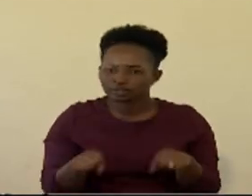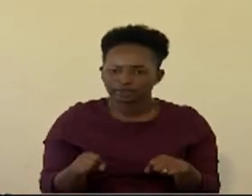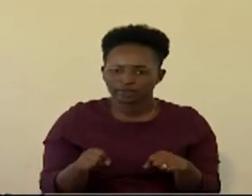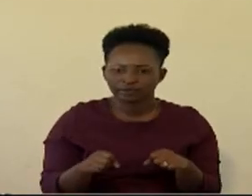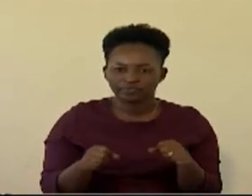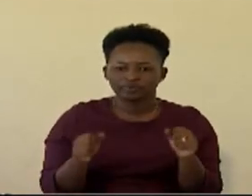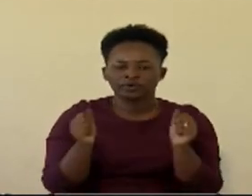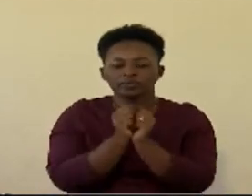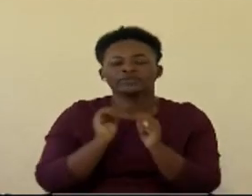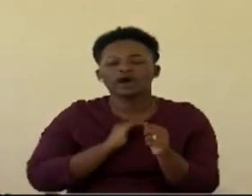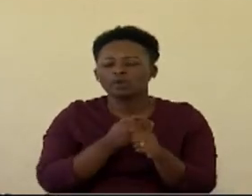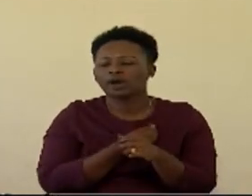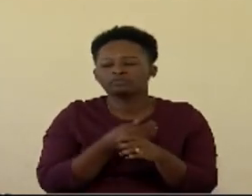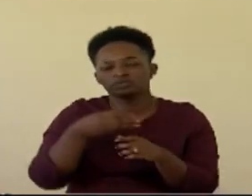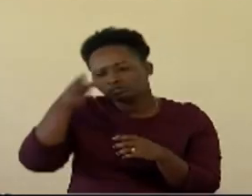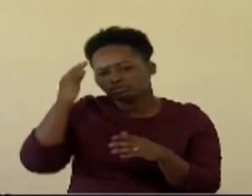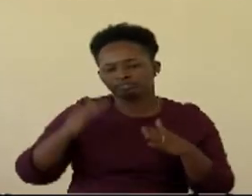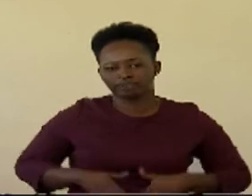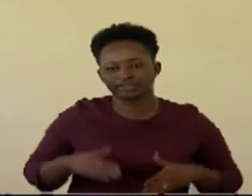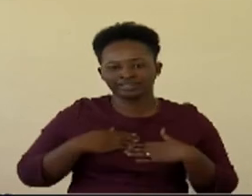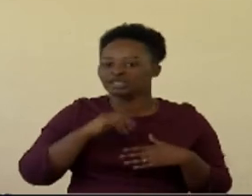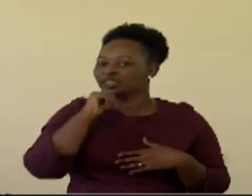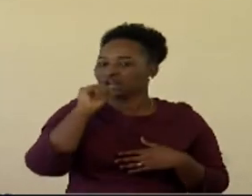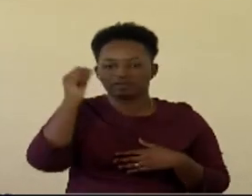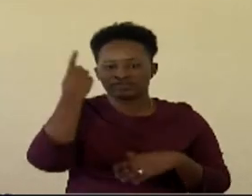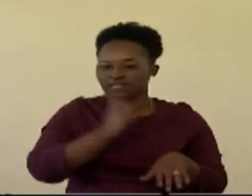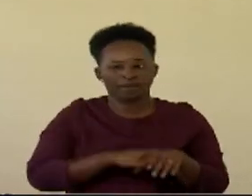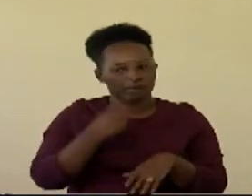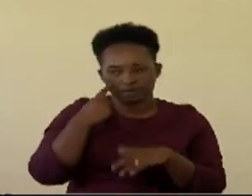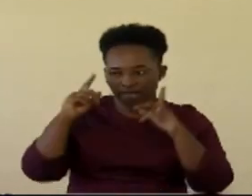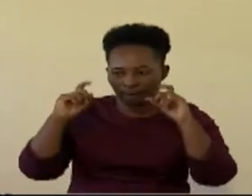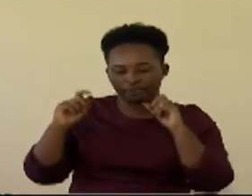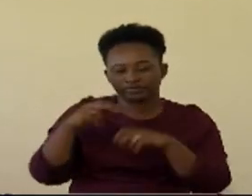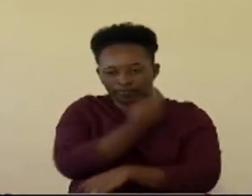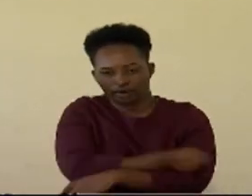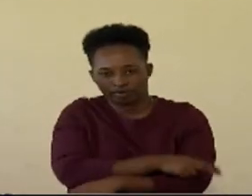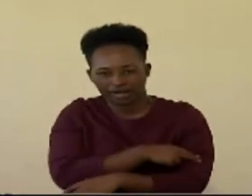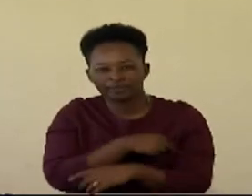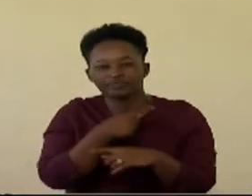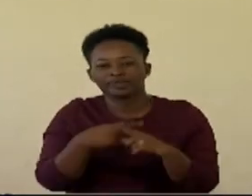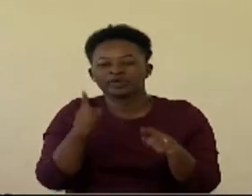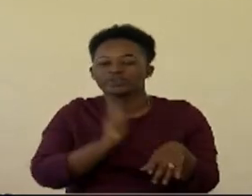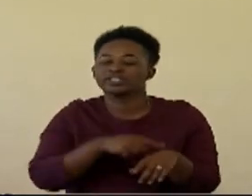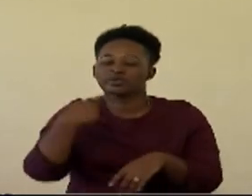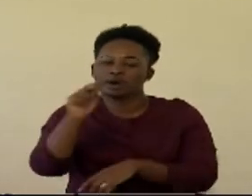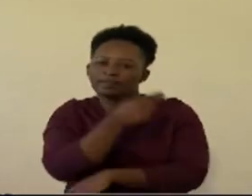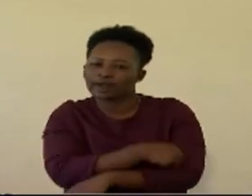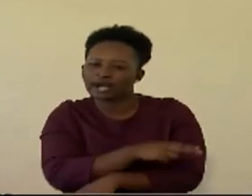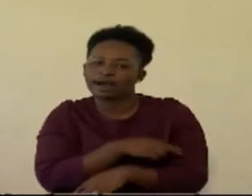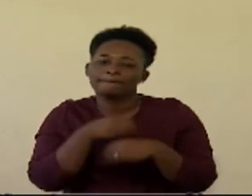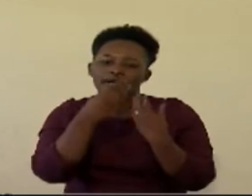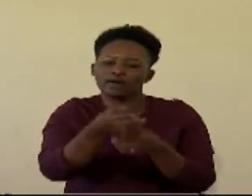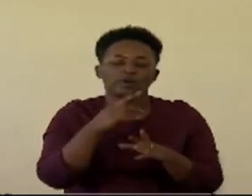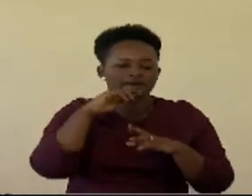what you have learned before. It's not the first time you're seeing images of cells dividing, but when you go to hospitals and they give you your medical